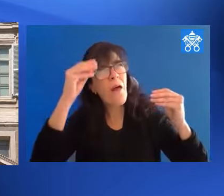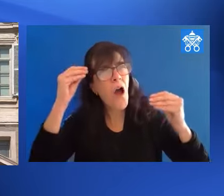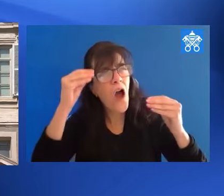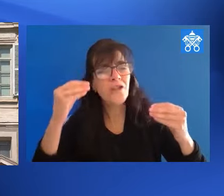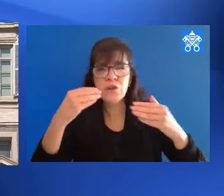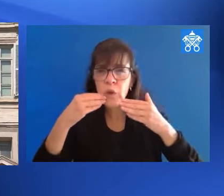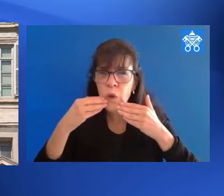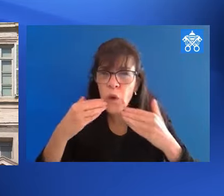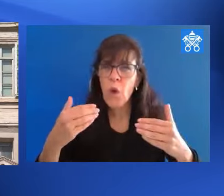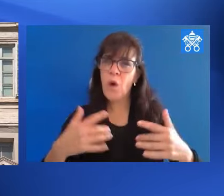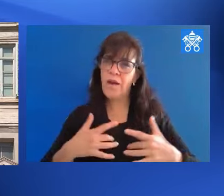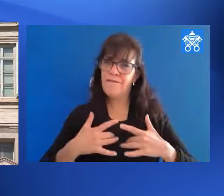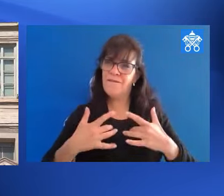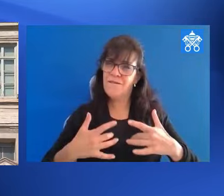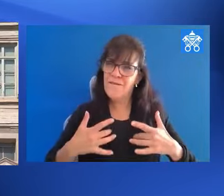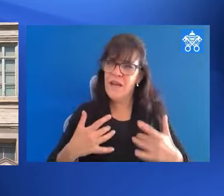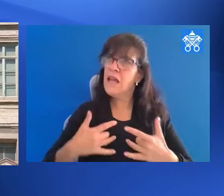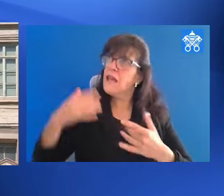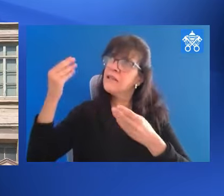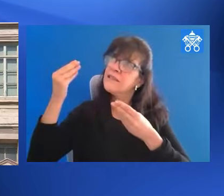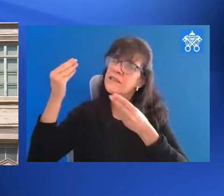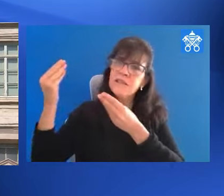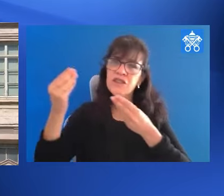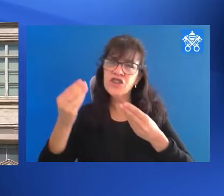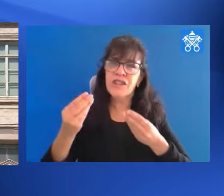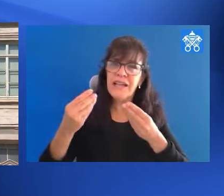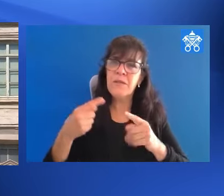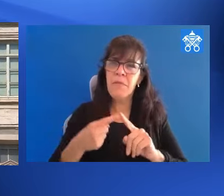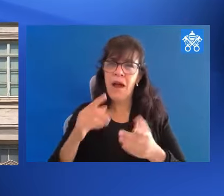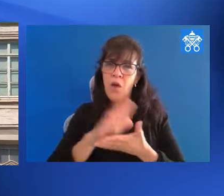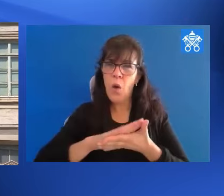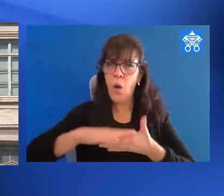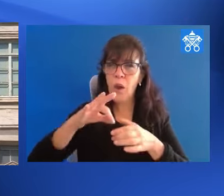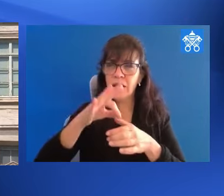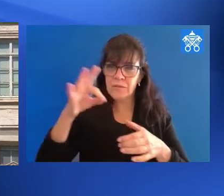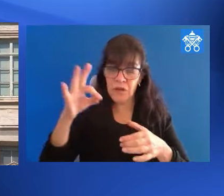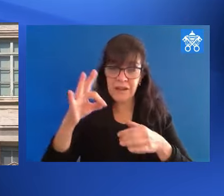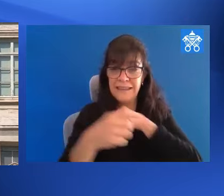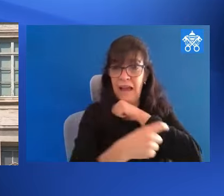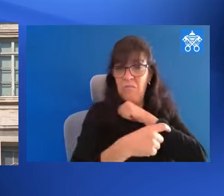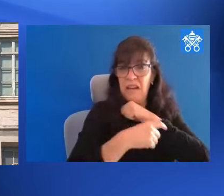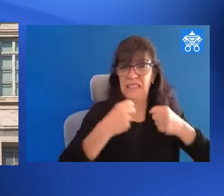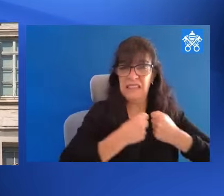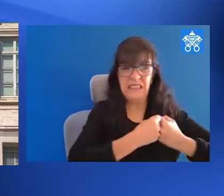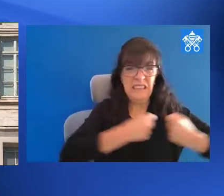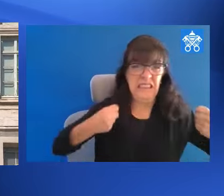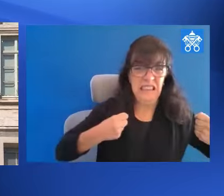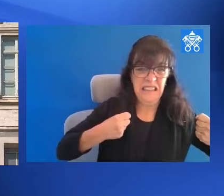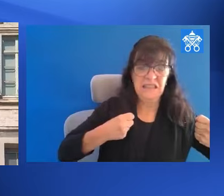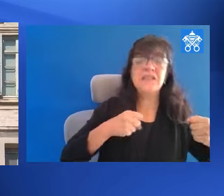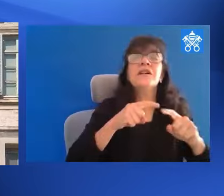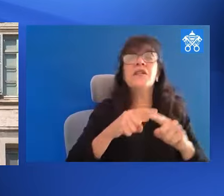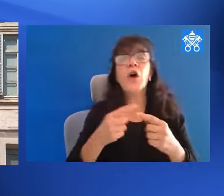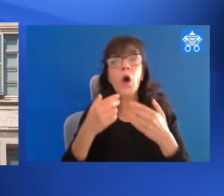and sentiments suggested by the Holy Spirit. While temptations tear us apart, the good